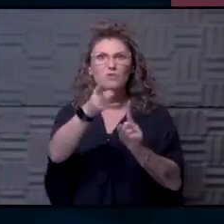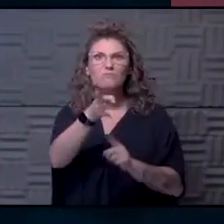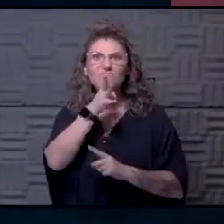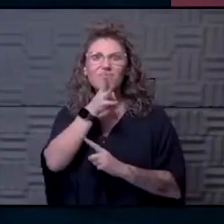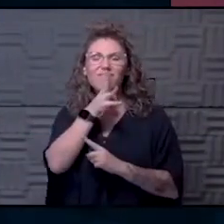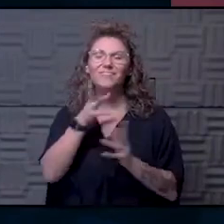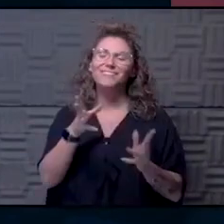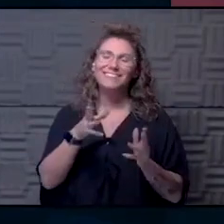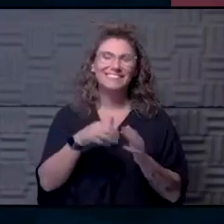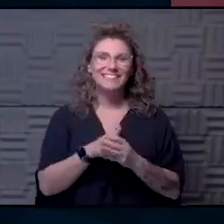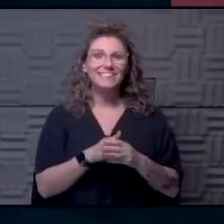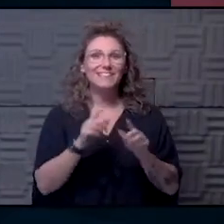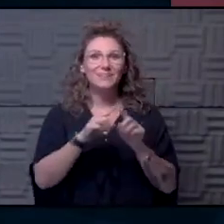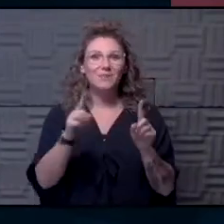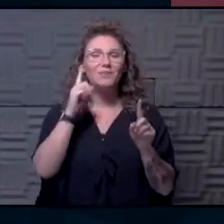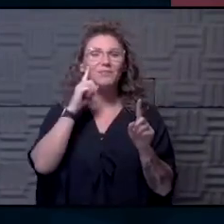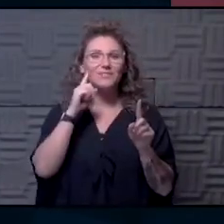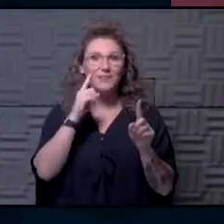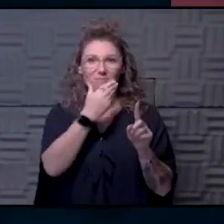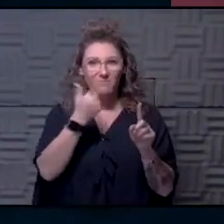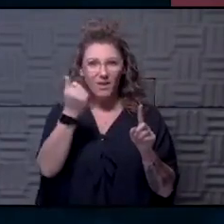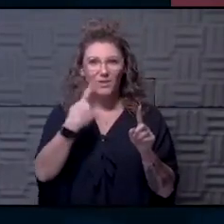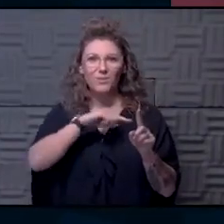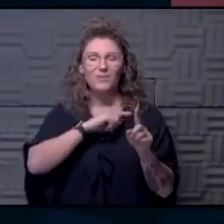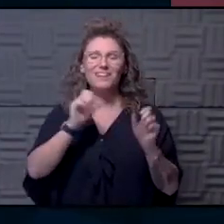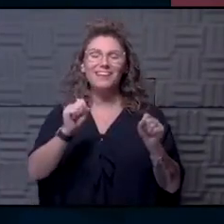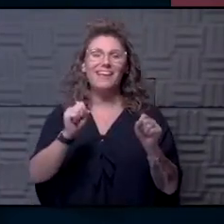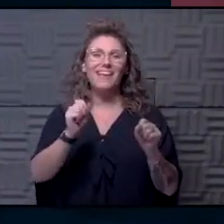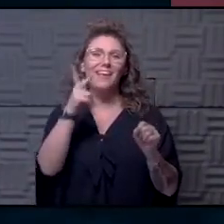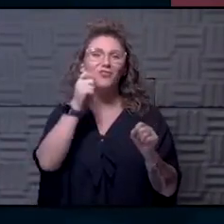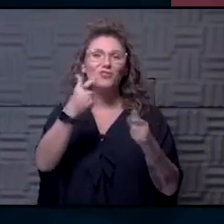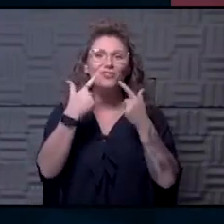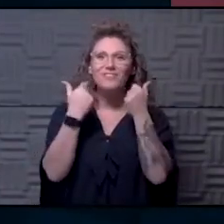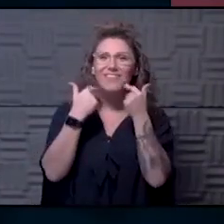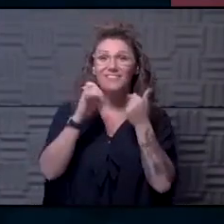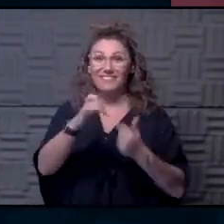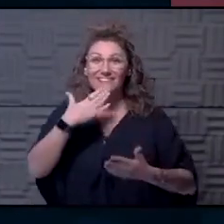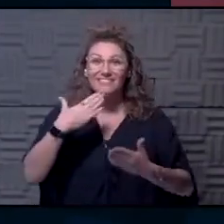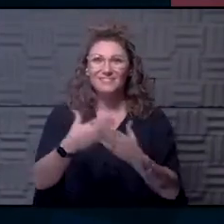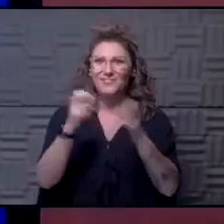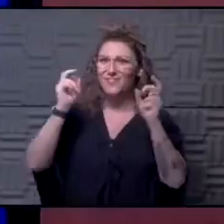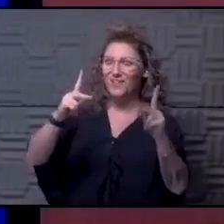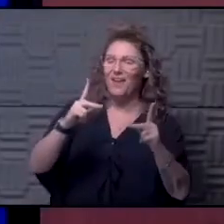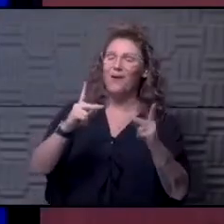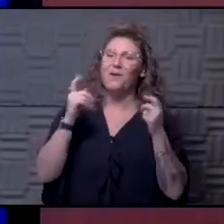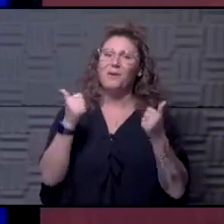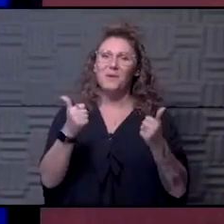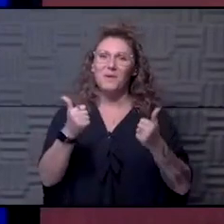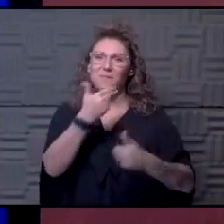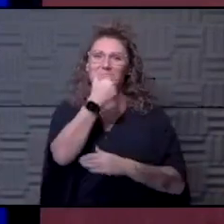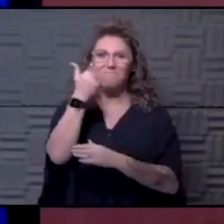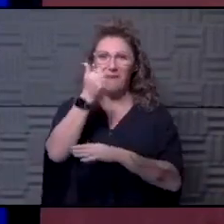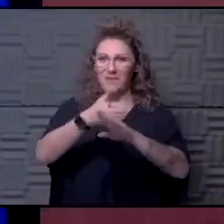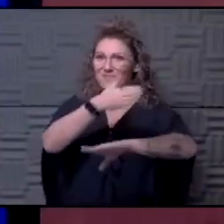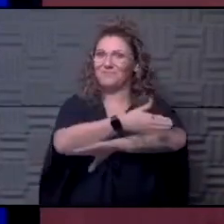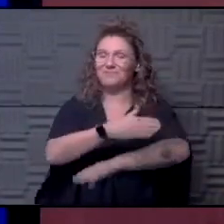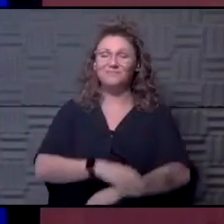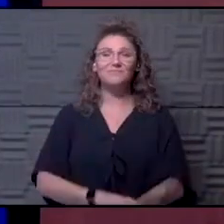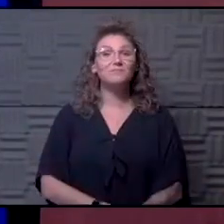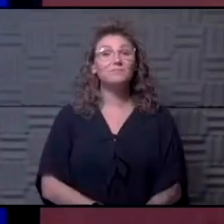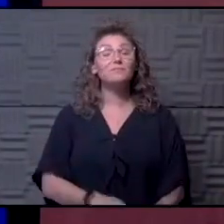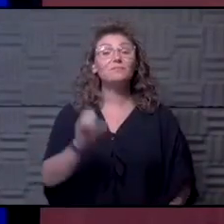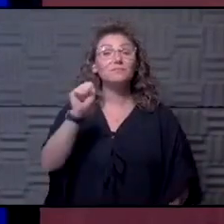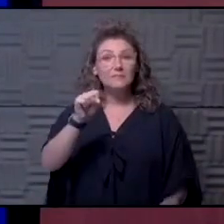but you do say, oh my gosh, even you're, we can hear you laugh now. So that's good. Okay. Good. Okay. Much better. Yeah. It's better. Better. Okay.